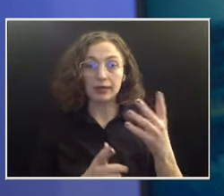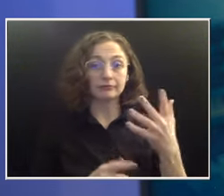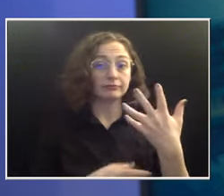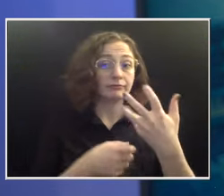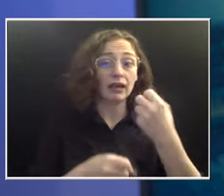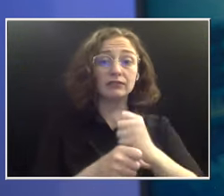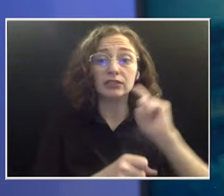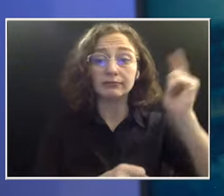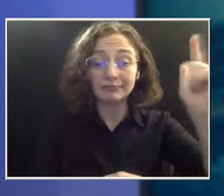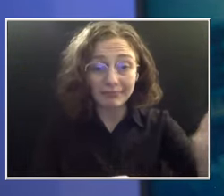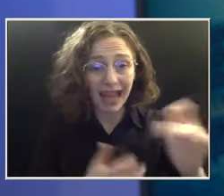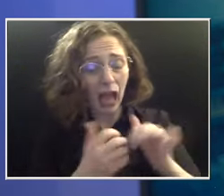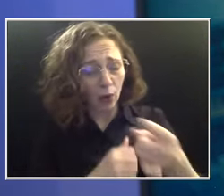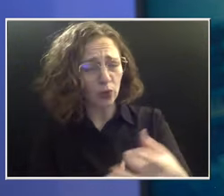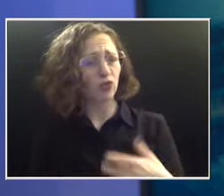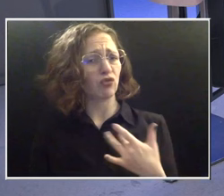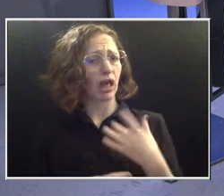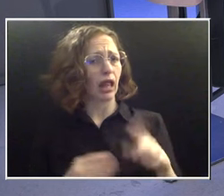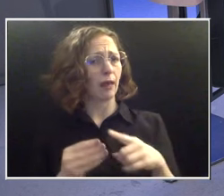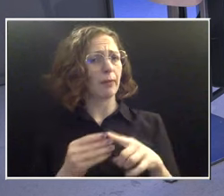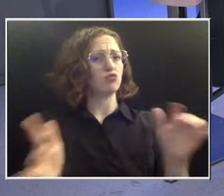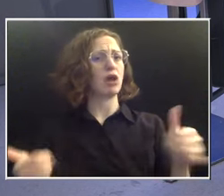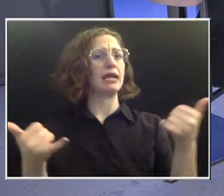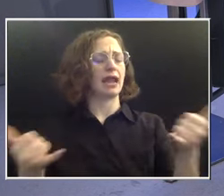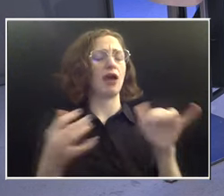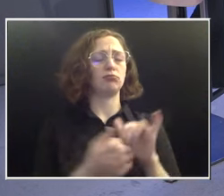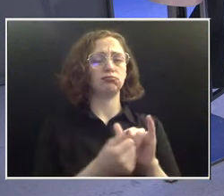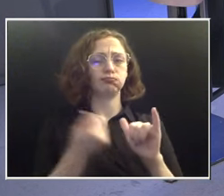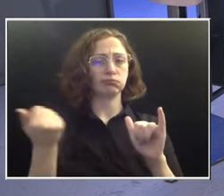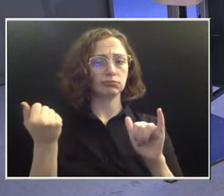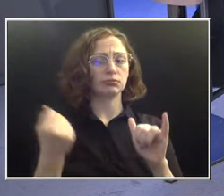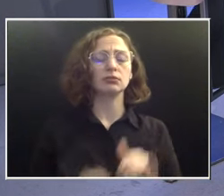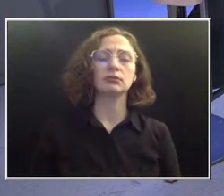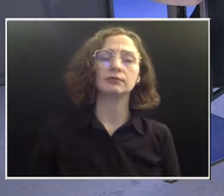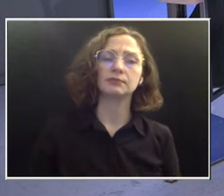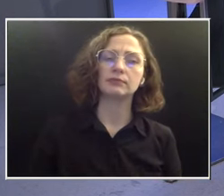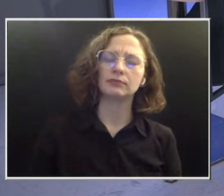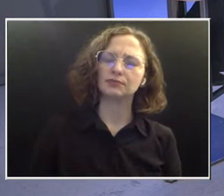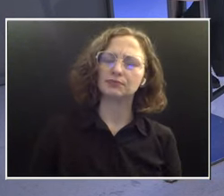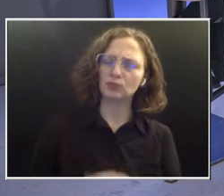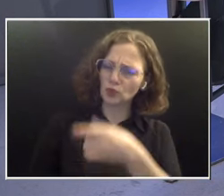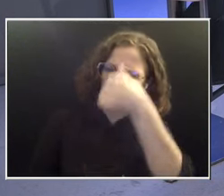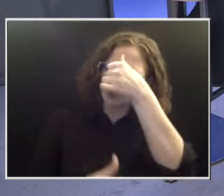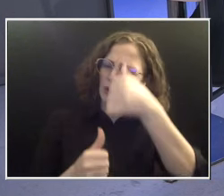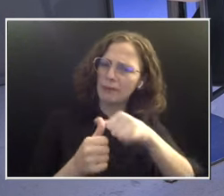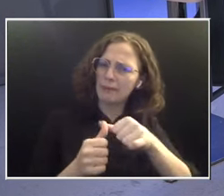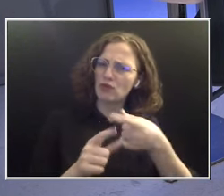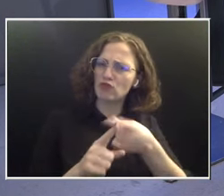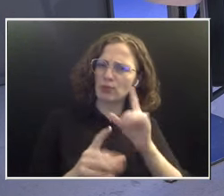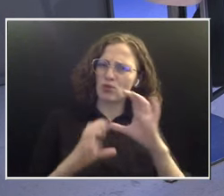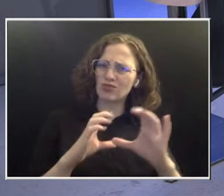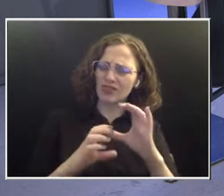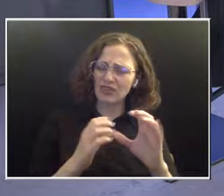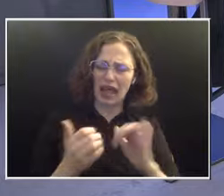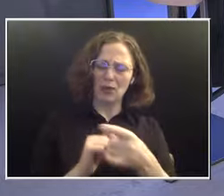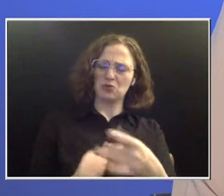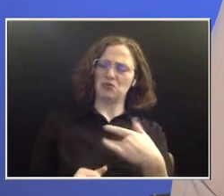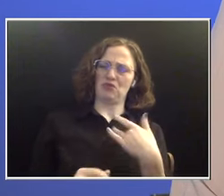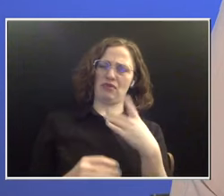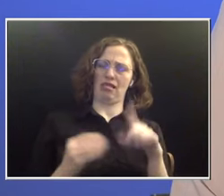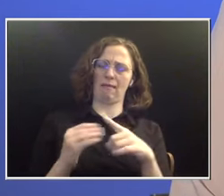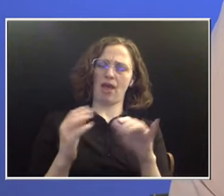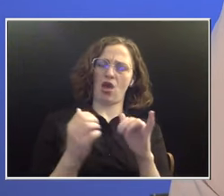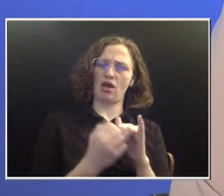a lot of those conversations in the up front. What do you remember from those conversations, and what was it like to hear that you're going to have to have this hysterectomy? Yeah, so honestly,